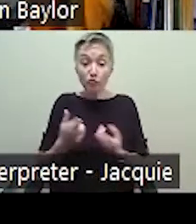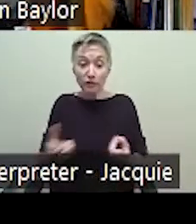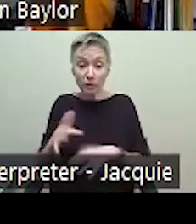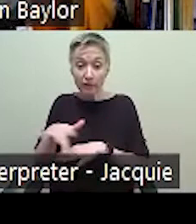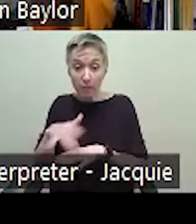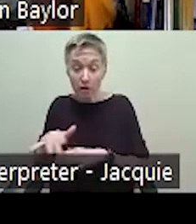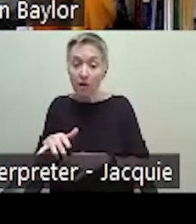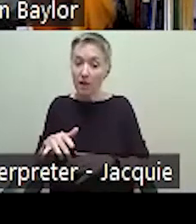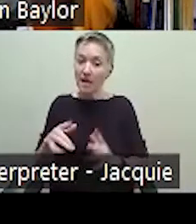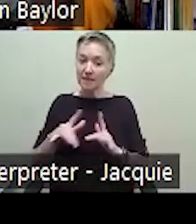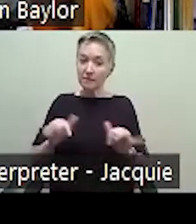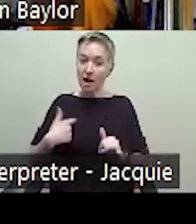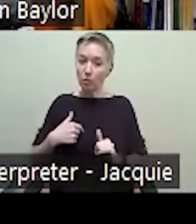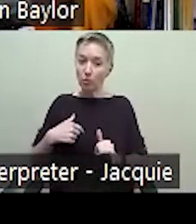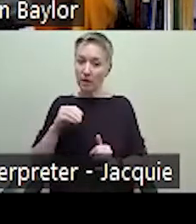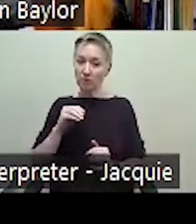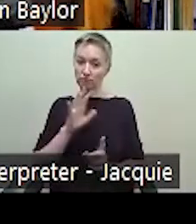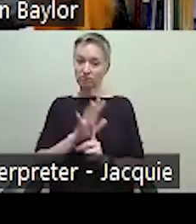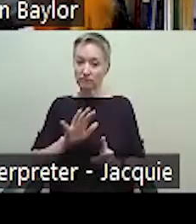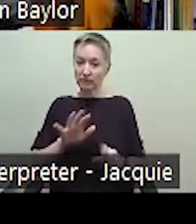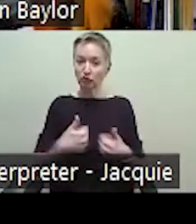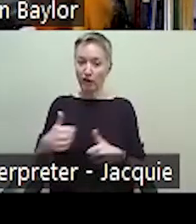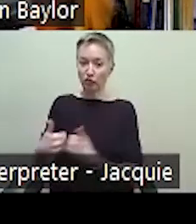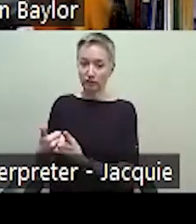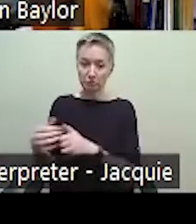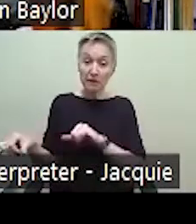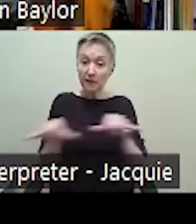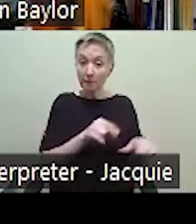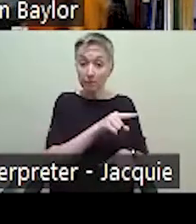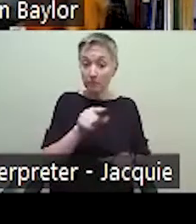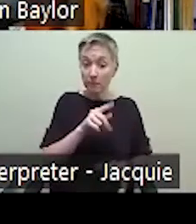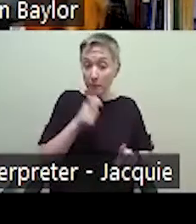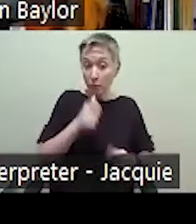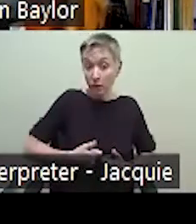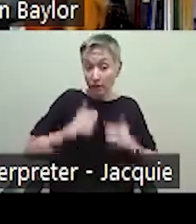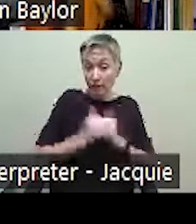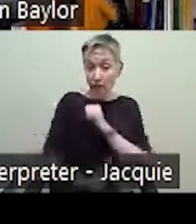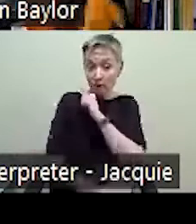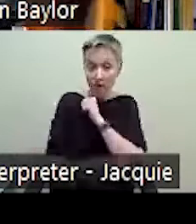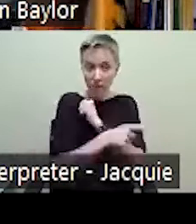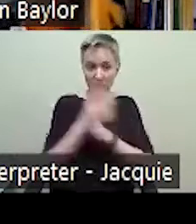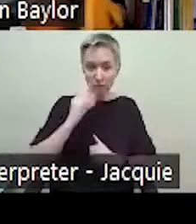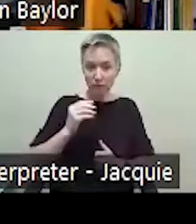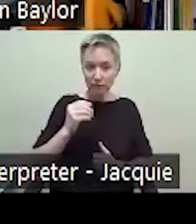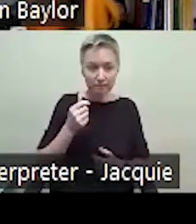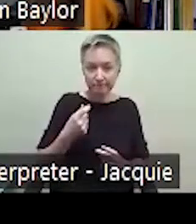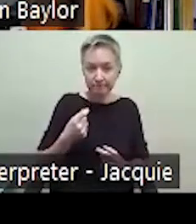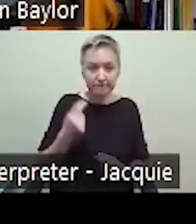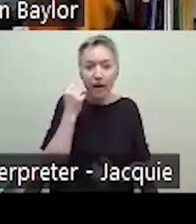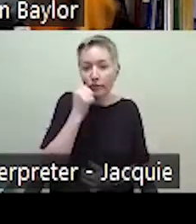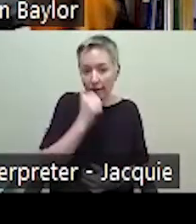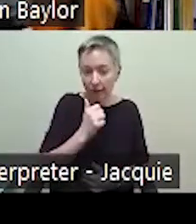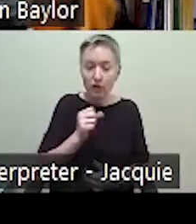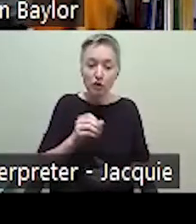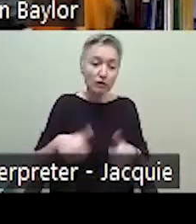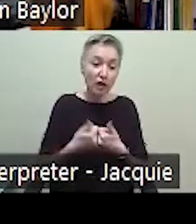to a lot of challenges that many people in poverty face on a daily basis. So challenges around transportation, challenges around